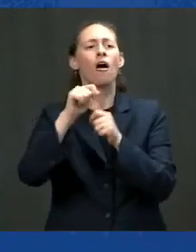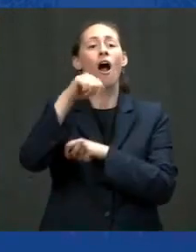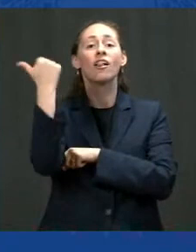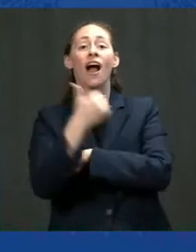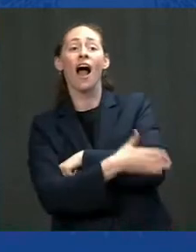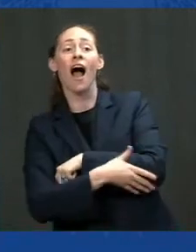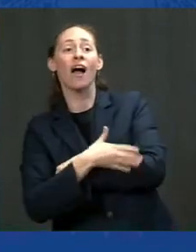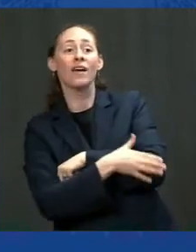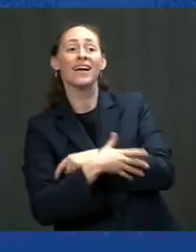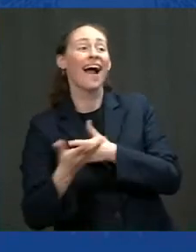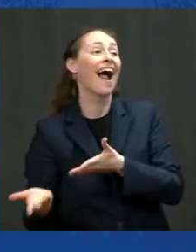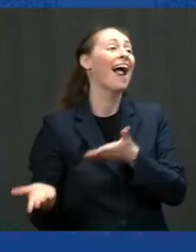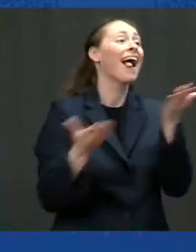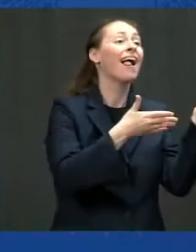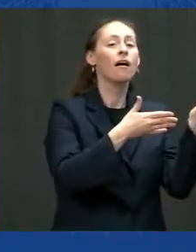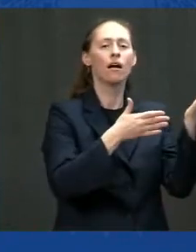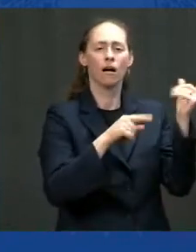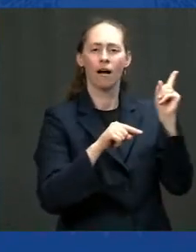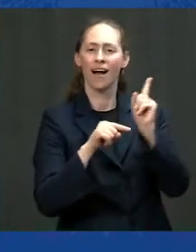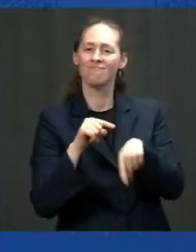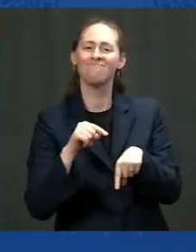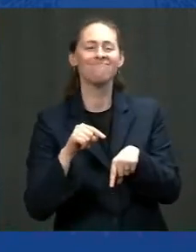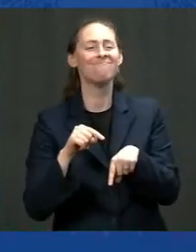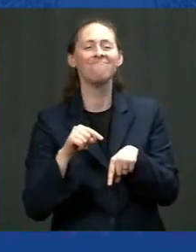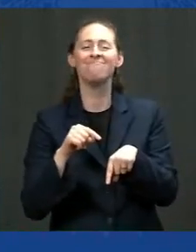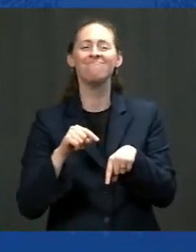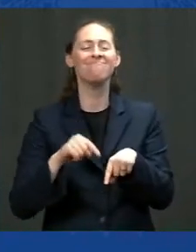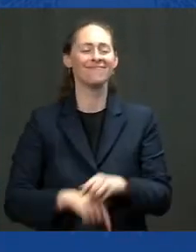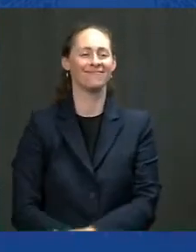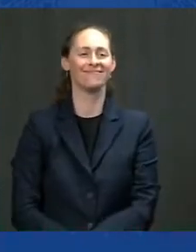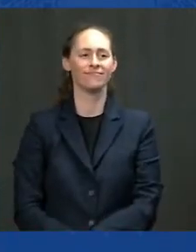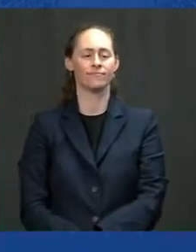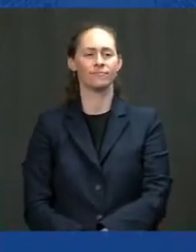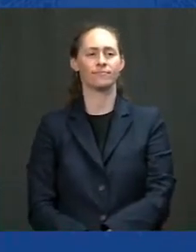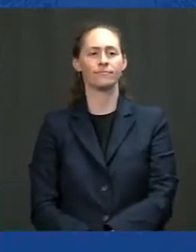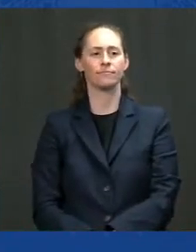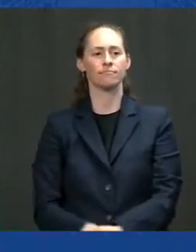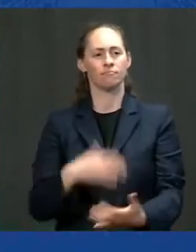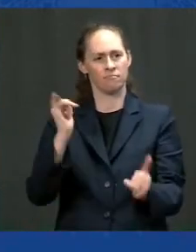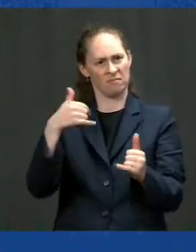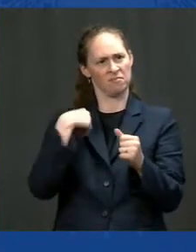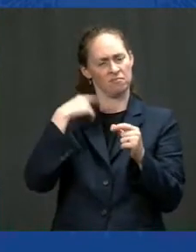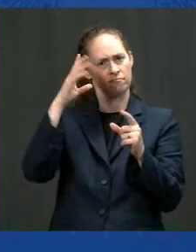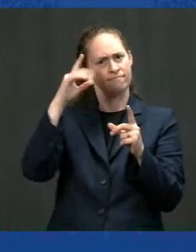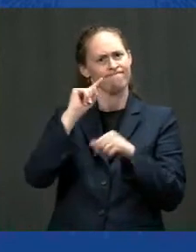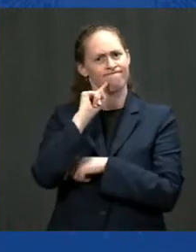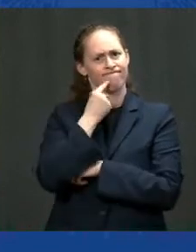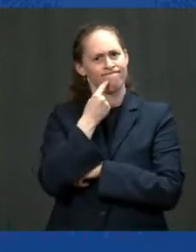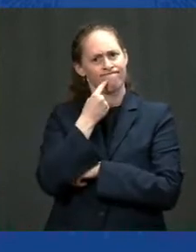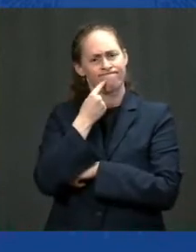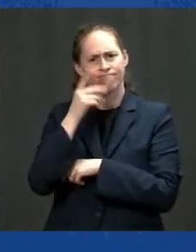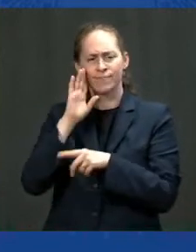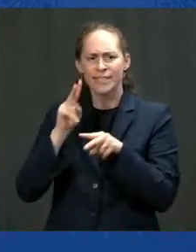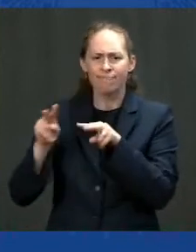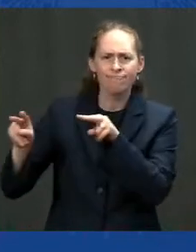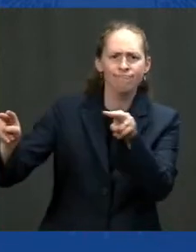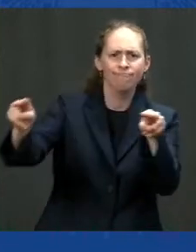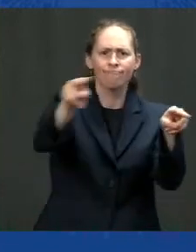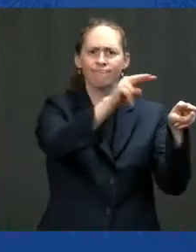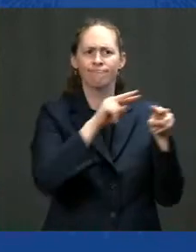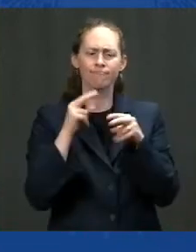we're going to go further. We're going to make the biggest enforcement changes to the Buy America Act in 70 years.